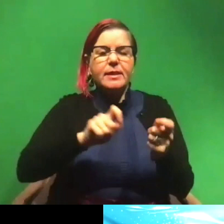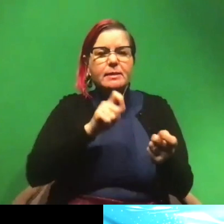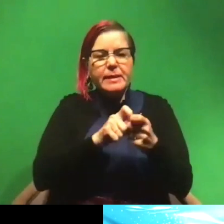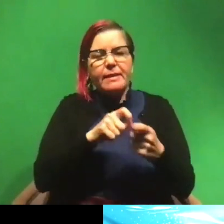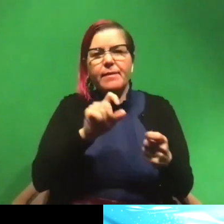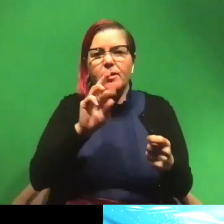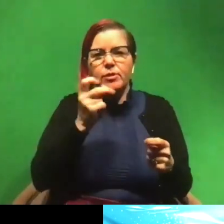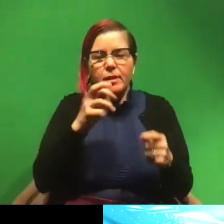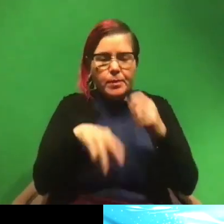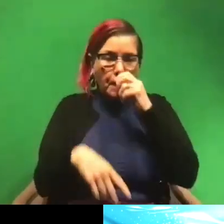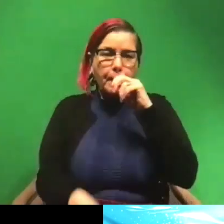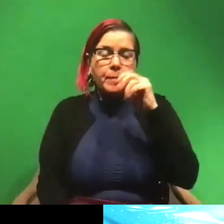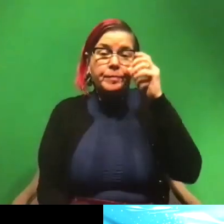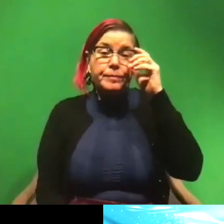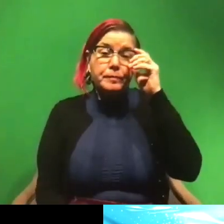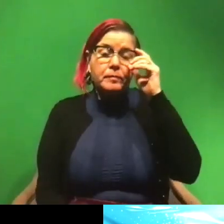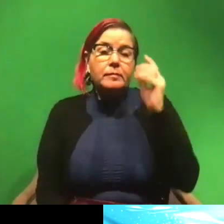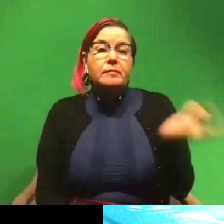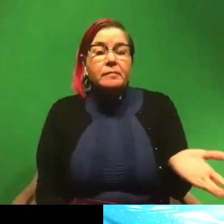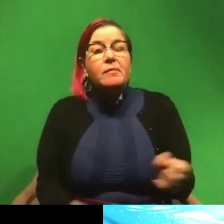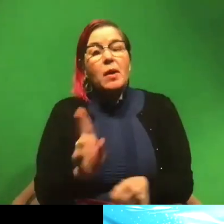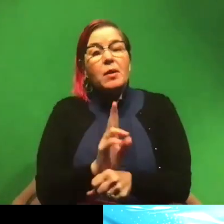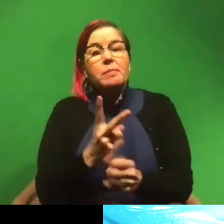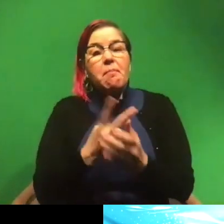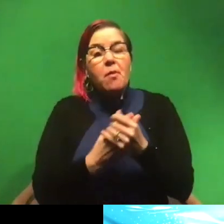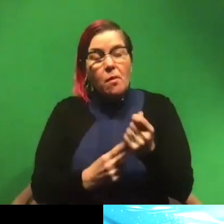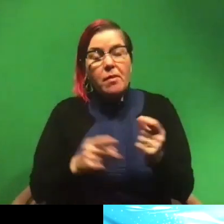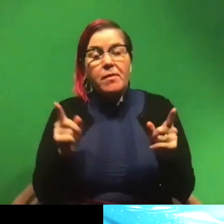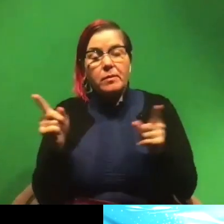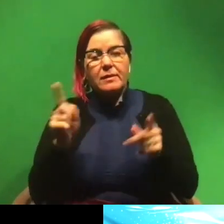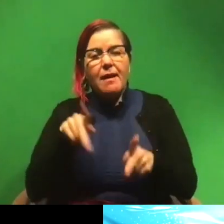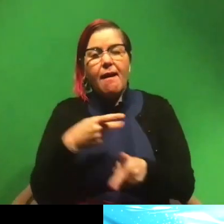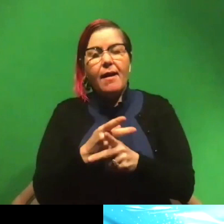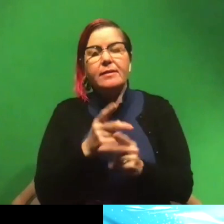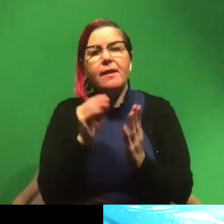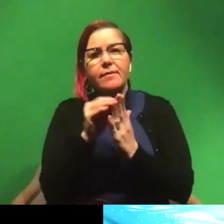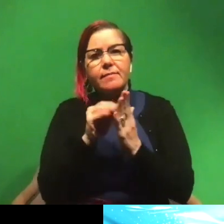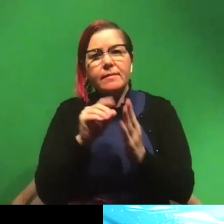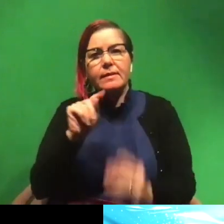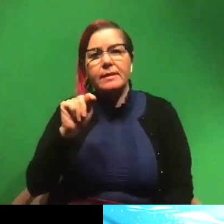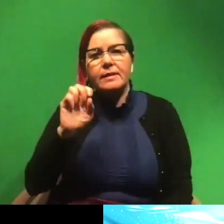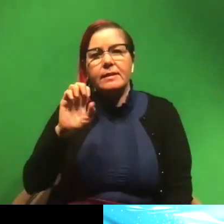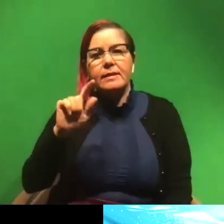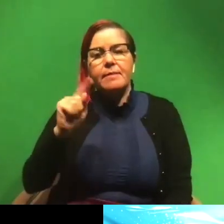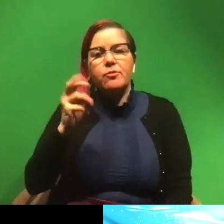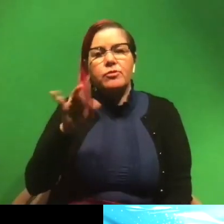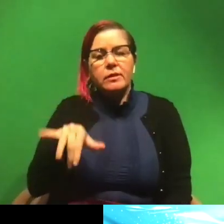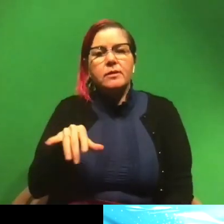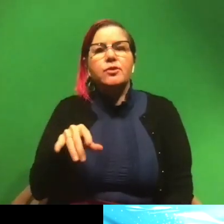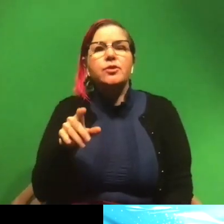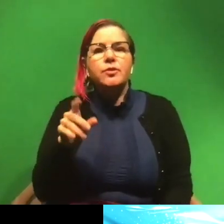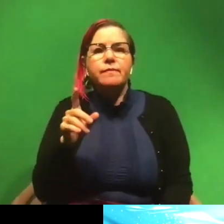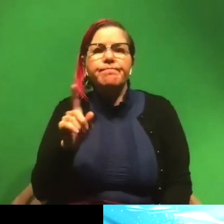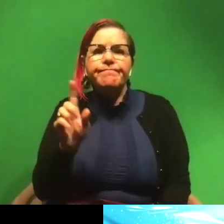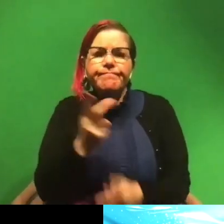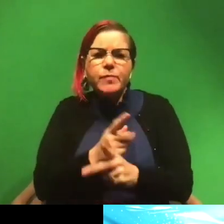our little receivers. So I use both of those types of telemetry to kind of tell where they were moving